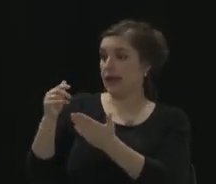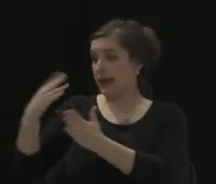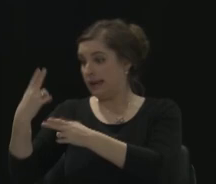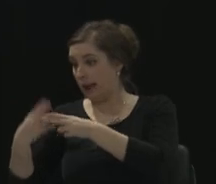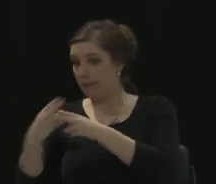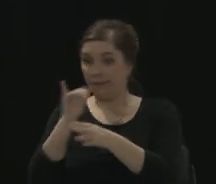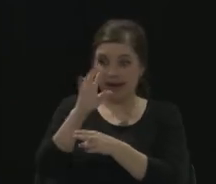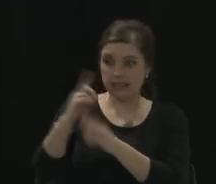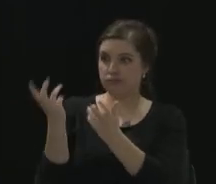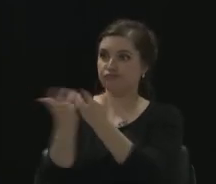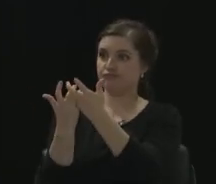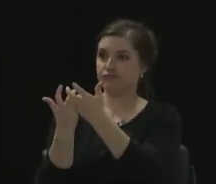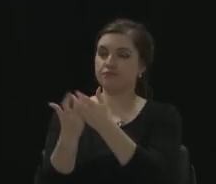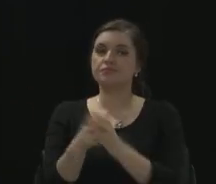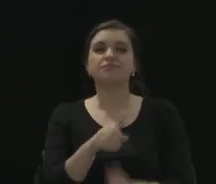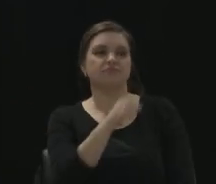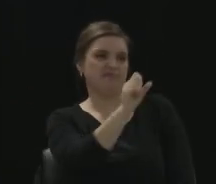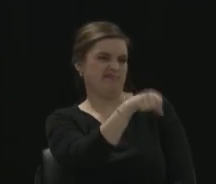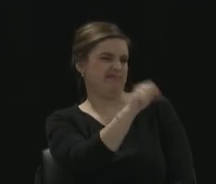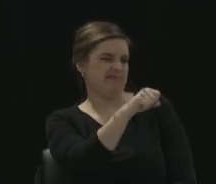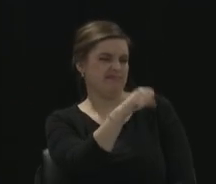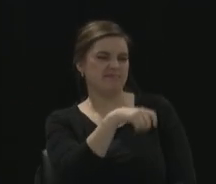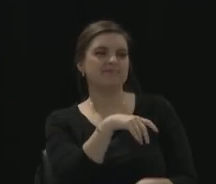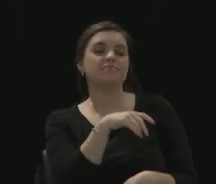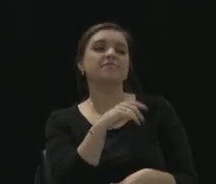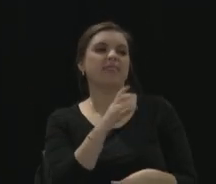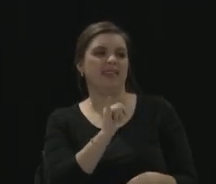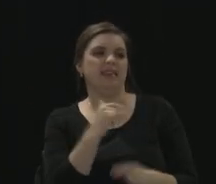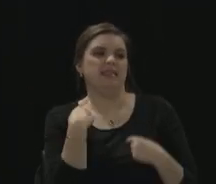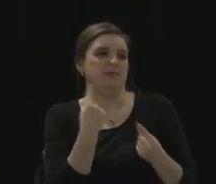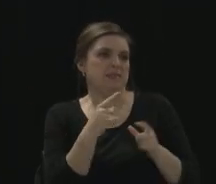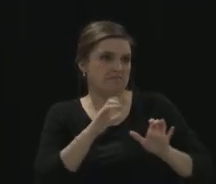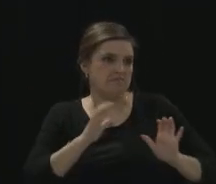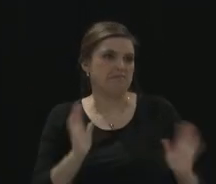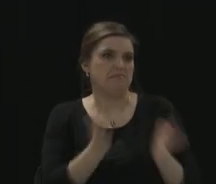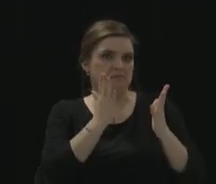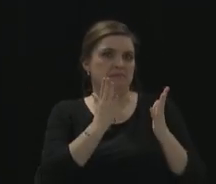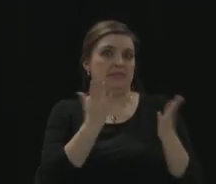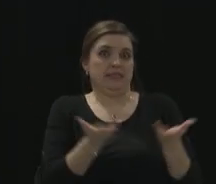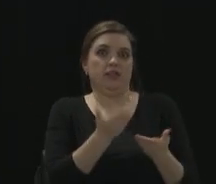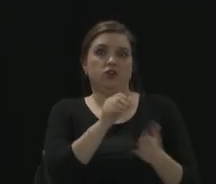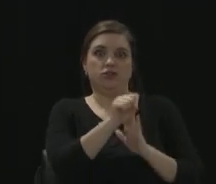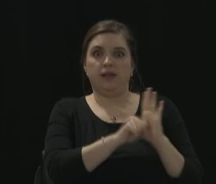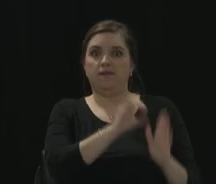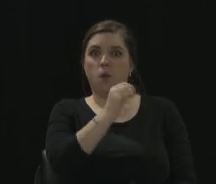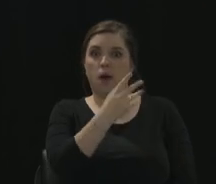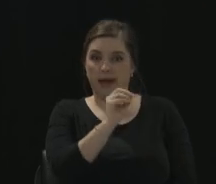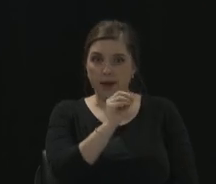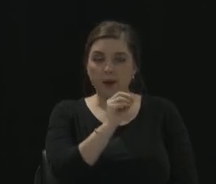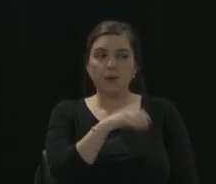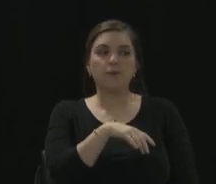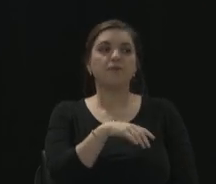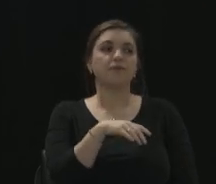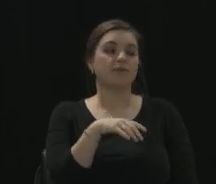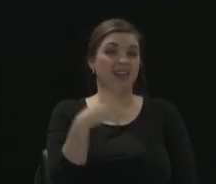the big push here in the state of Ohio, and for many of the directors and deputy directors, boards of elections from around the state, is to make